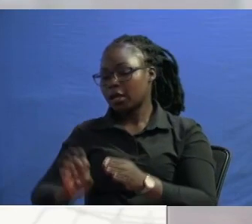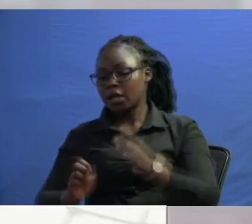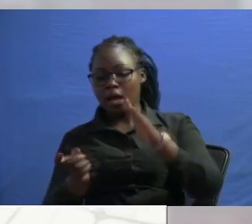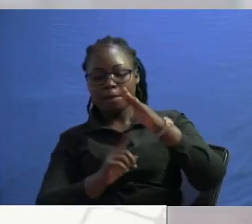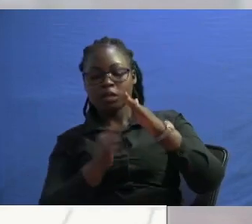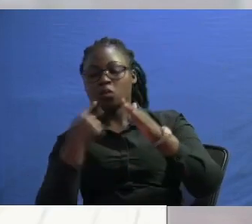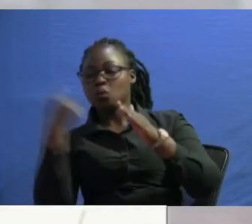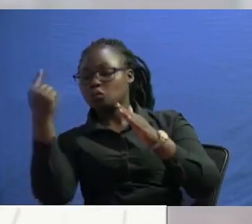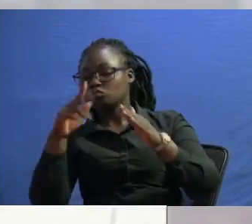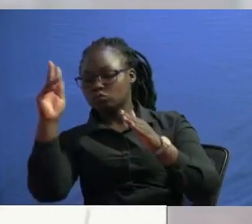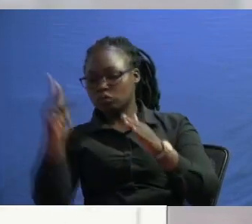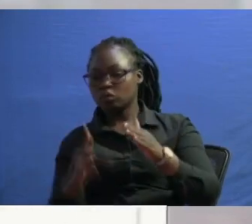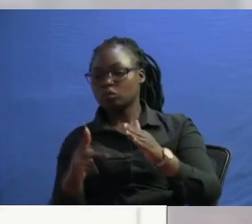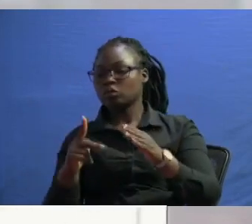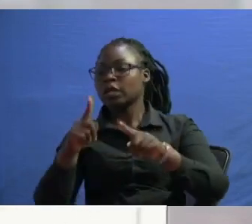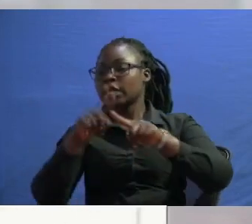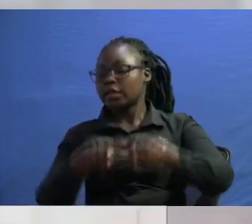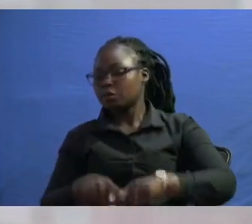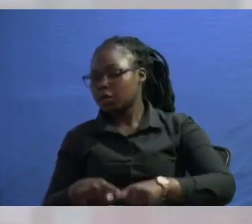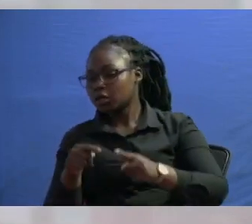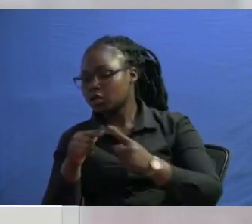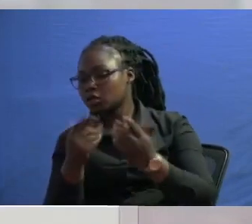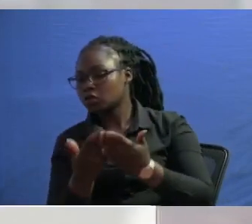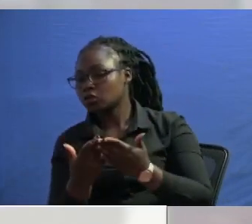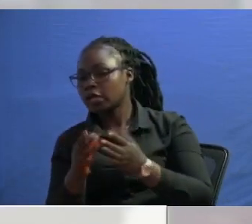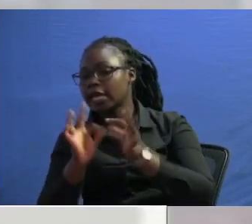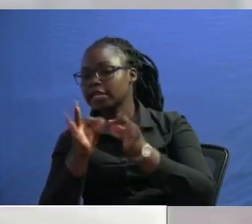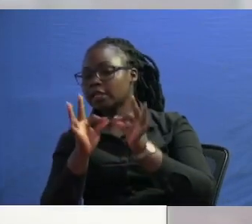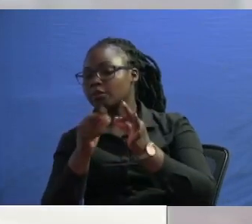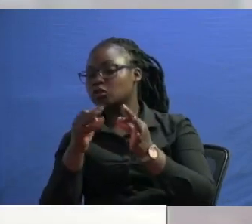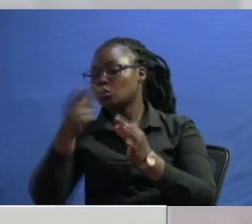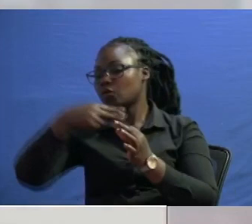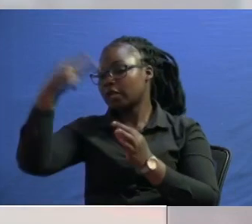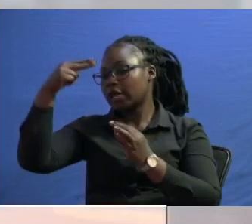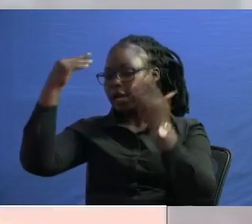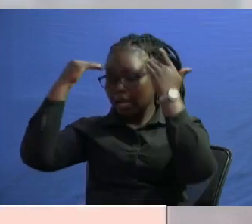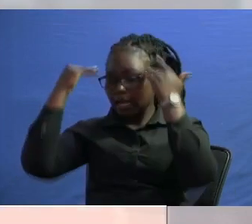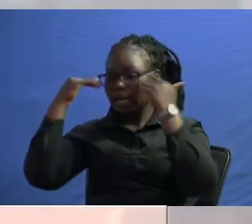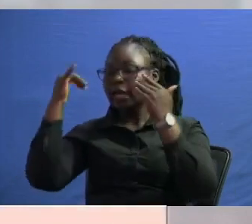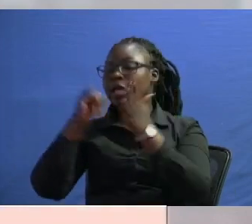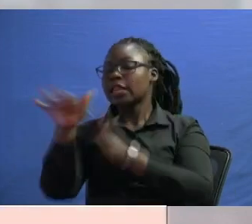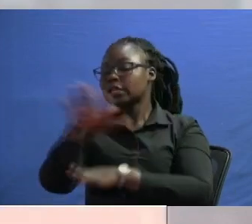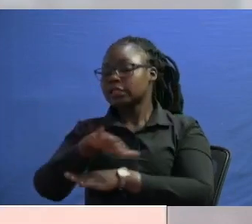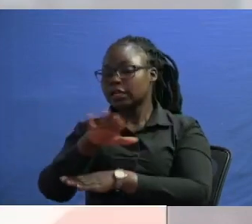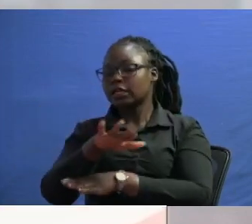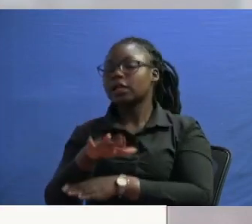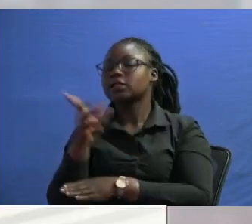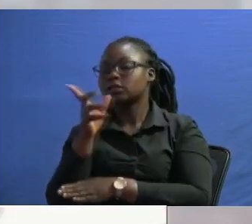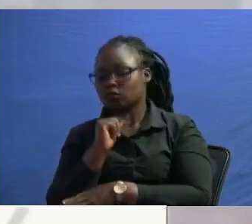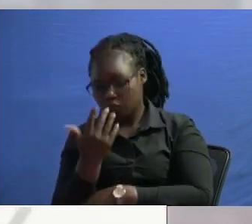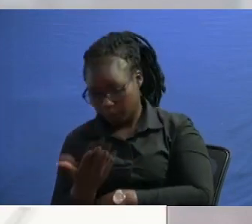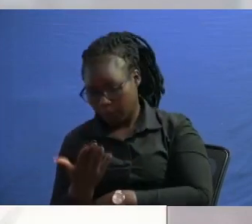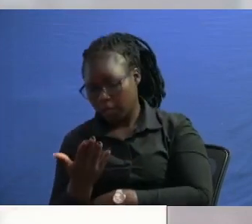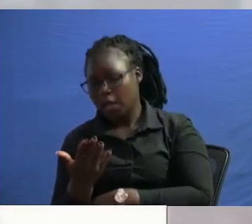that is according to the legal basis according to the you know the interpretation of the high court so that that area is covered but now that